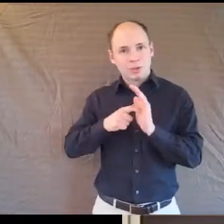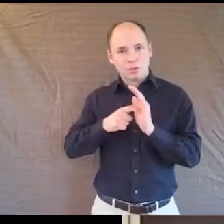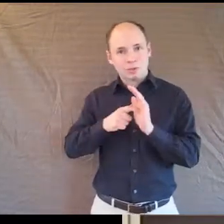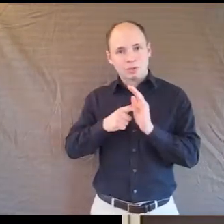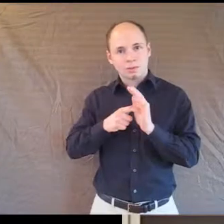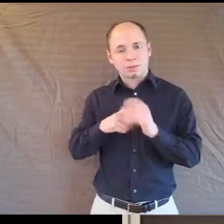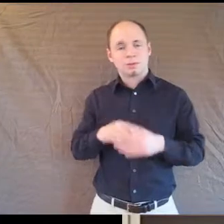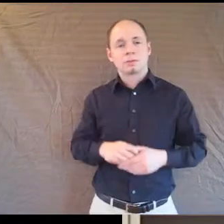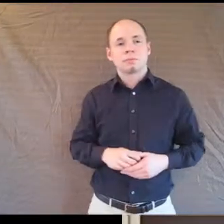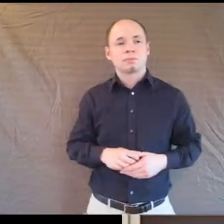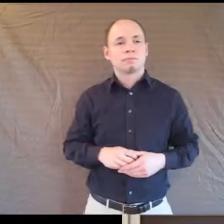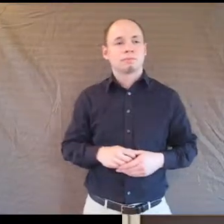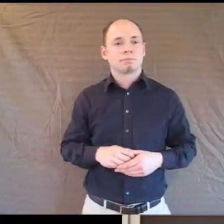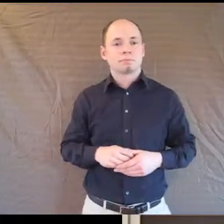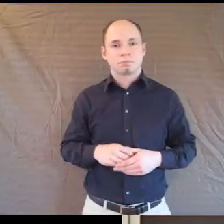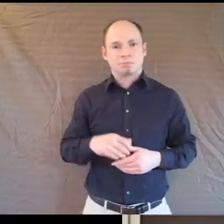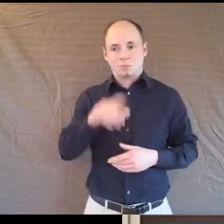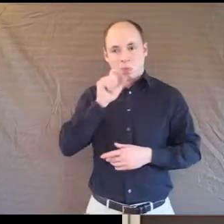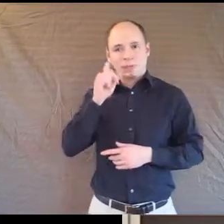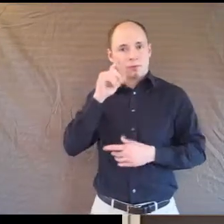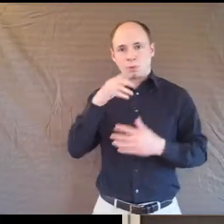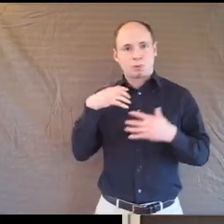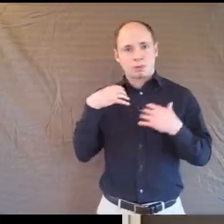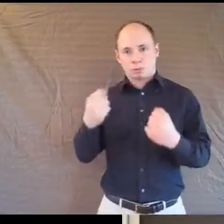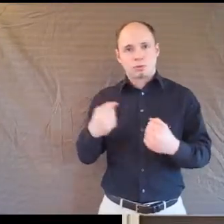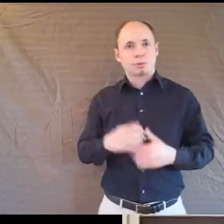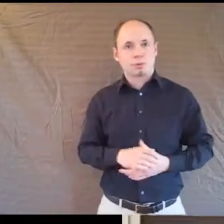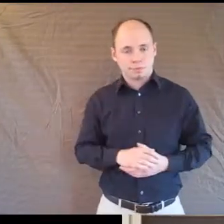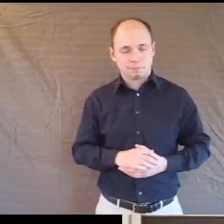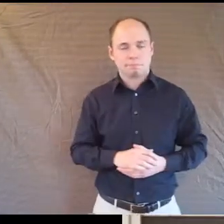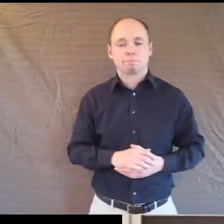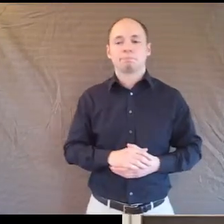and relive it in order to recover from it.